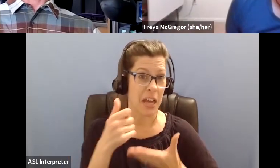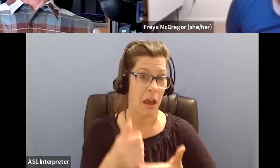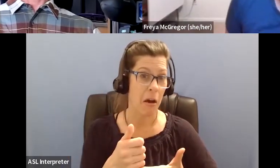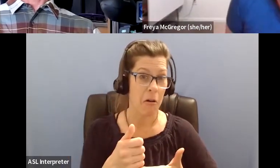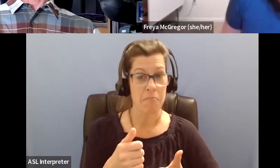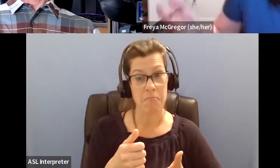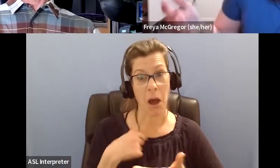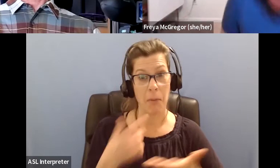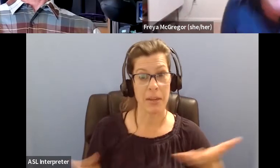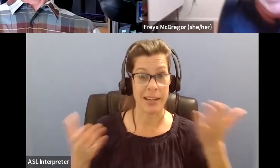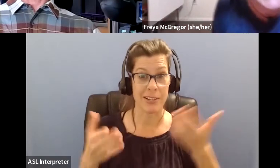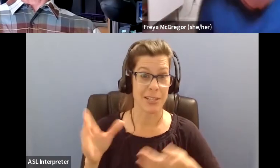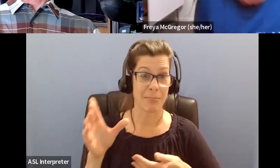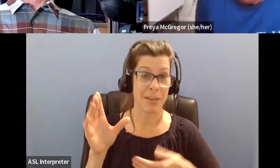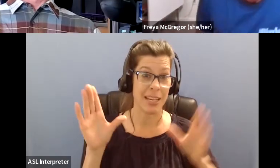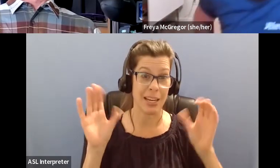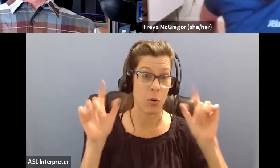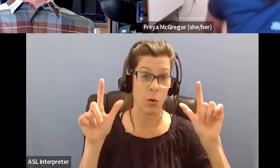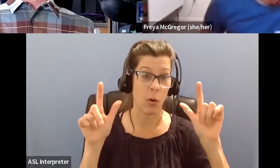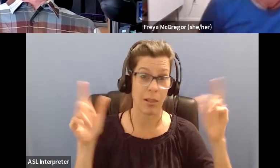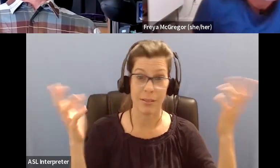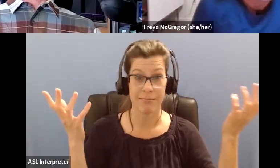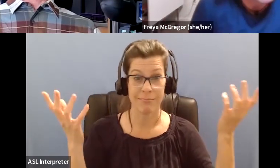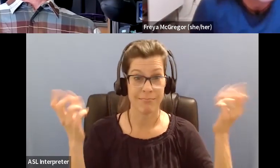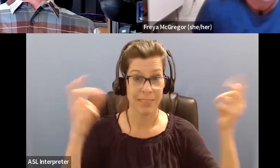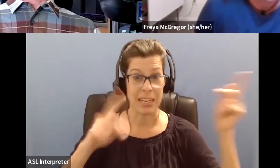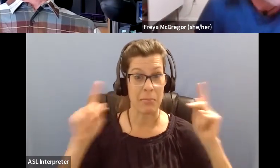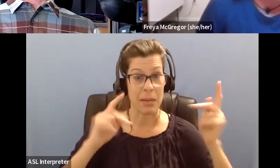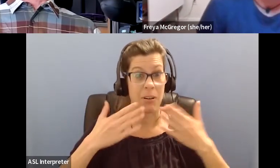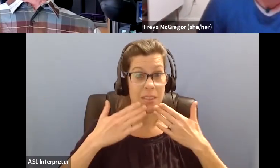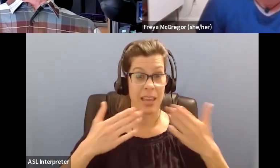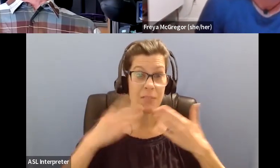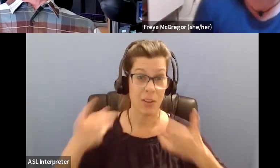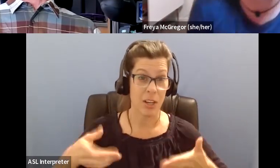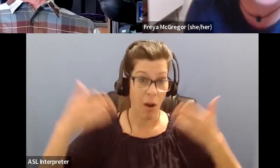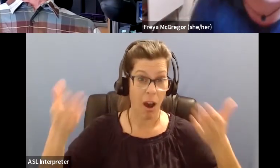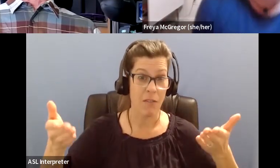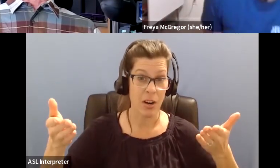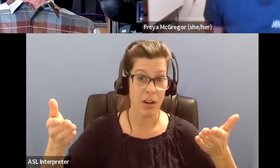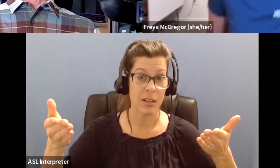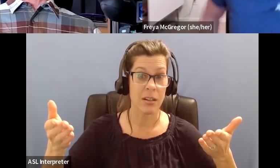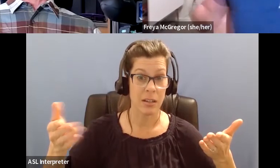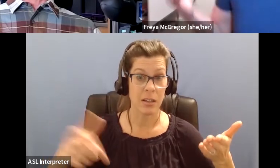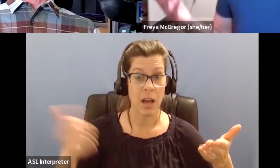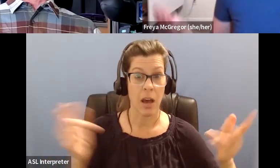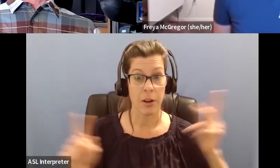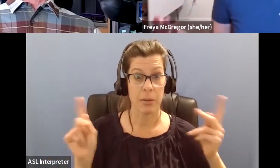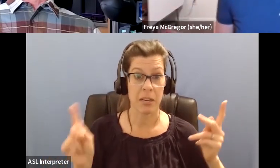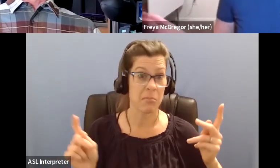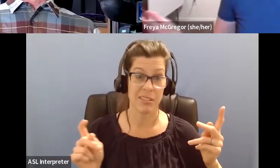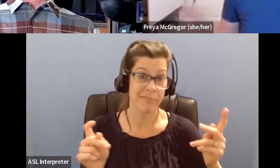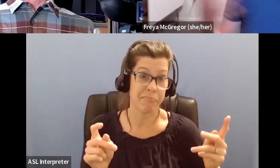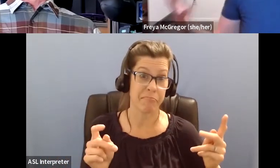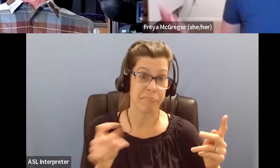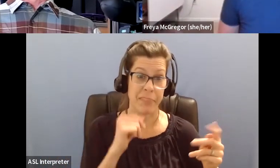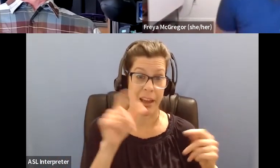Just be cool. Um, it's not, a lot of people will be grateful that you offered and some people won't be interested in your help and that's